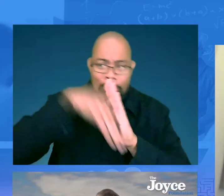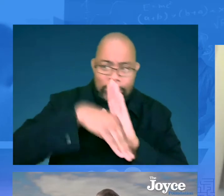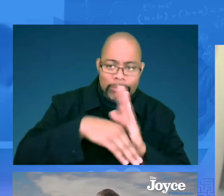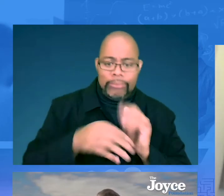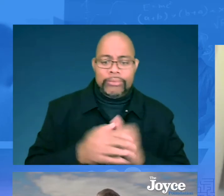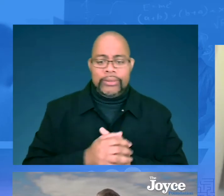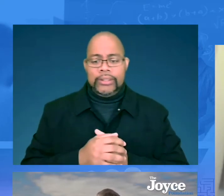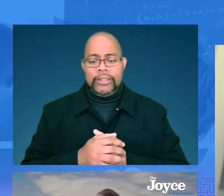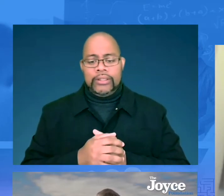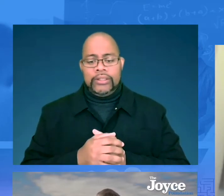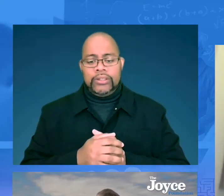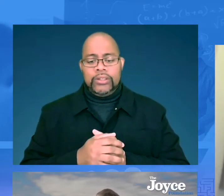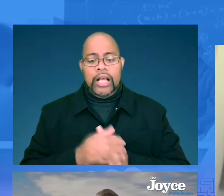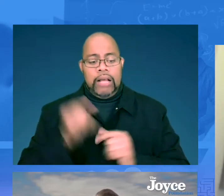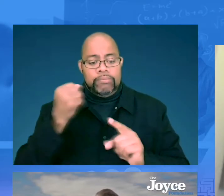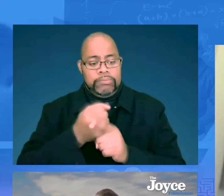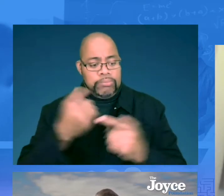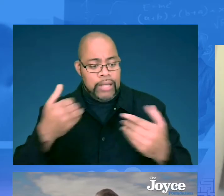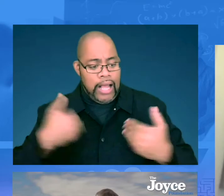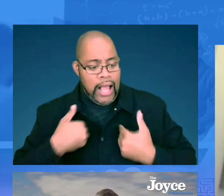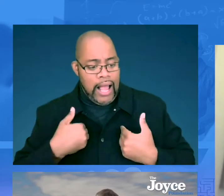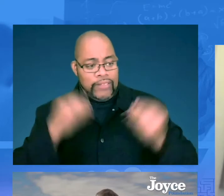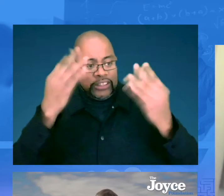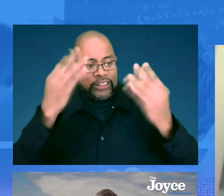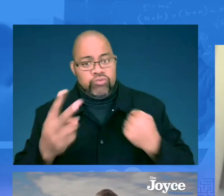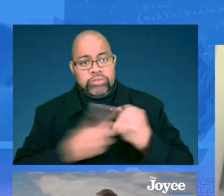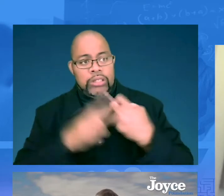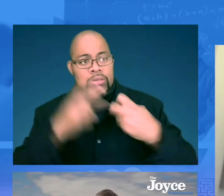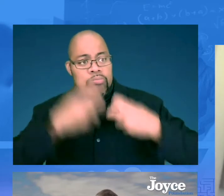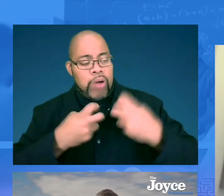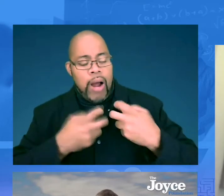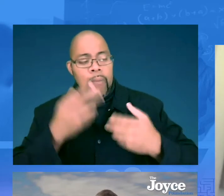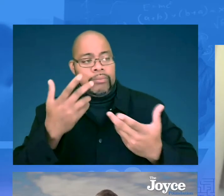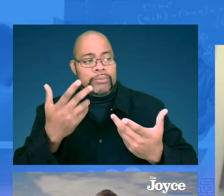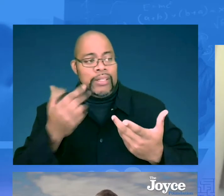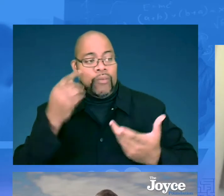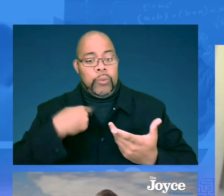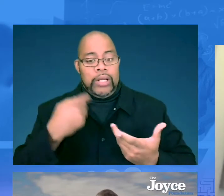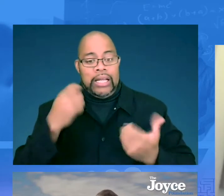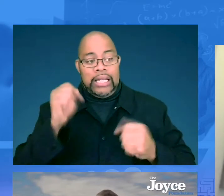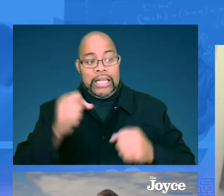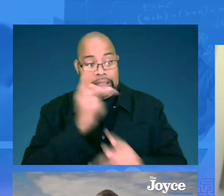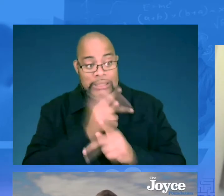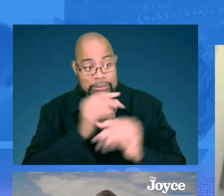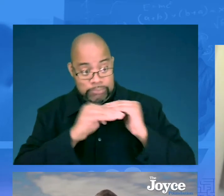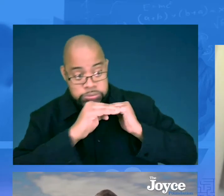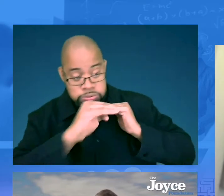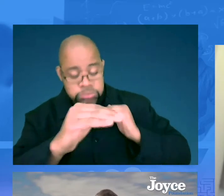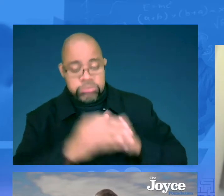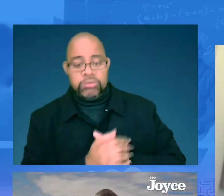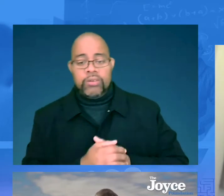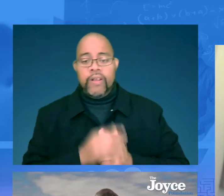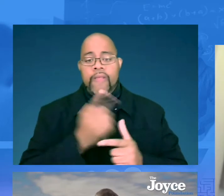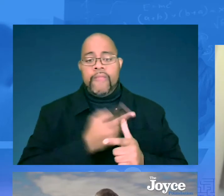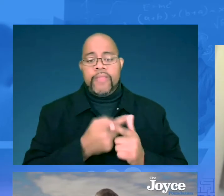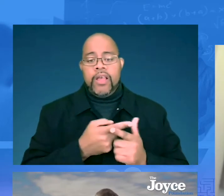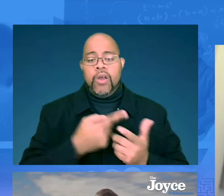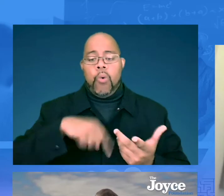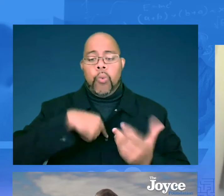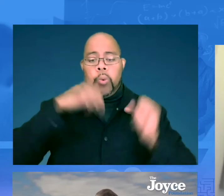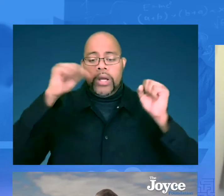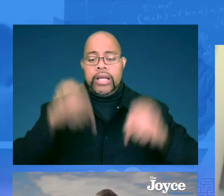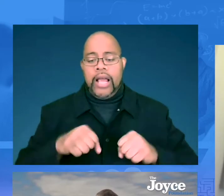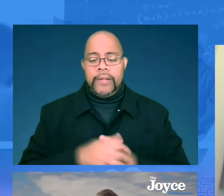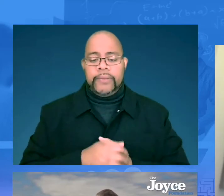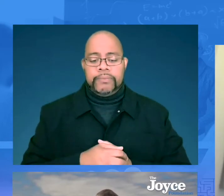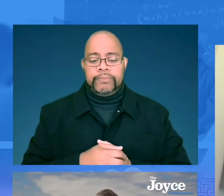into these dips and all of a sudden we have a teacher retention problem on our hands. If we can keep something sustainable,